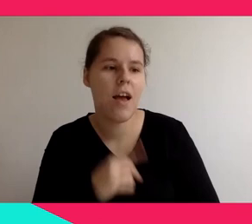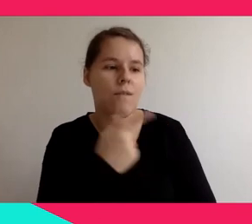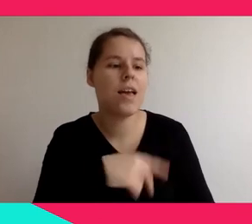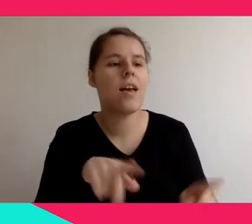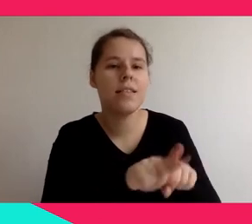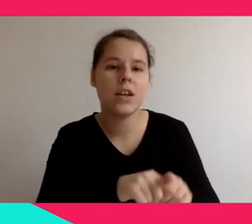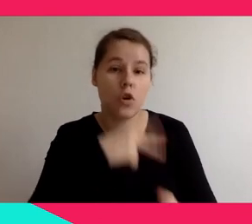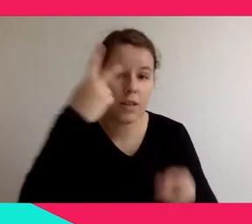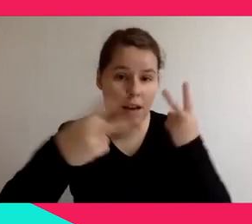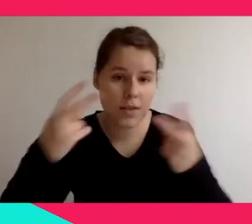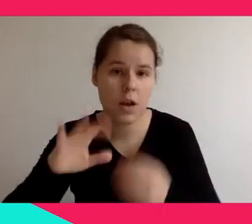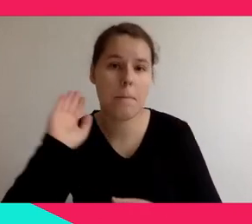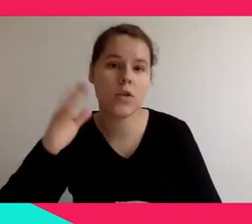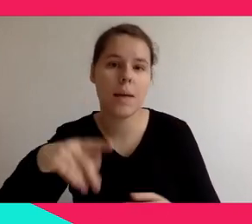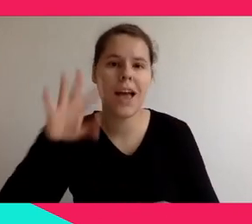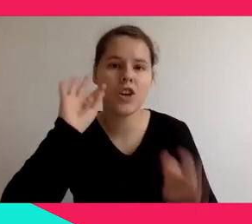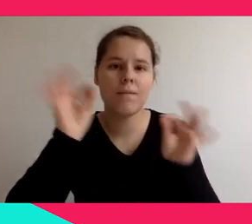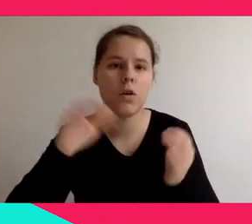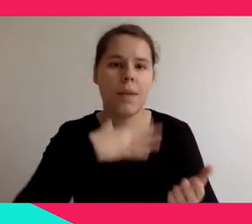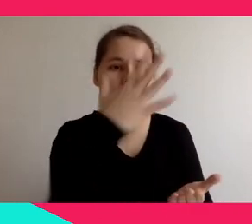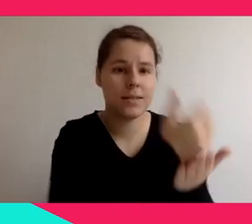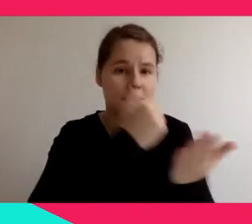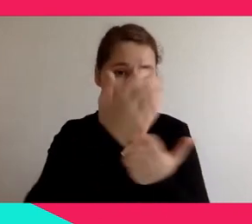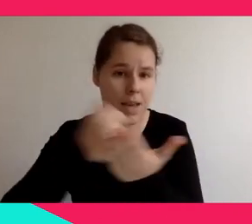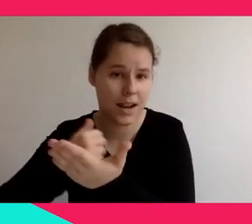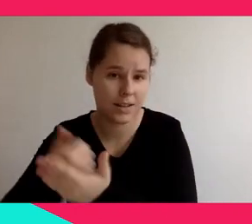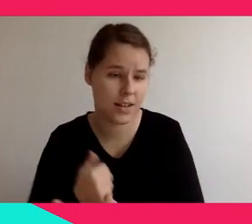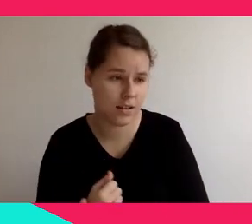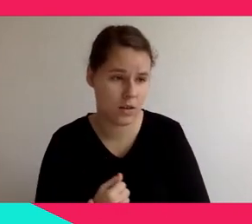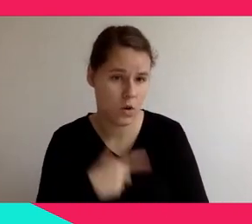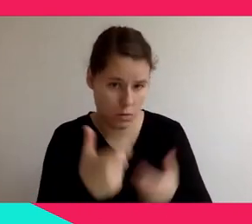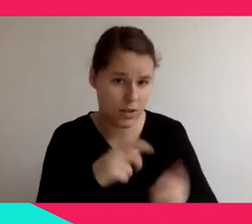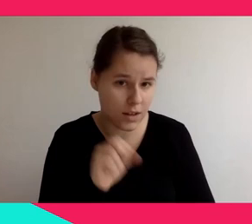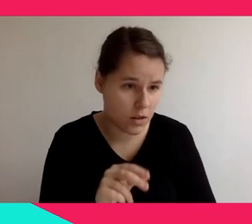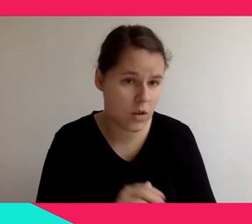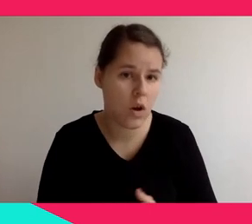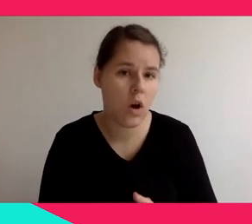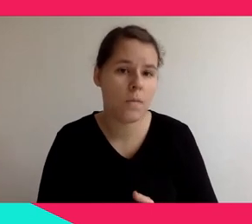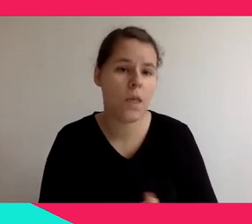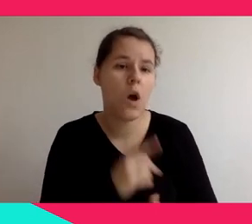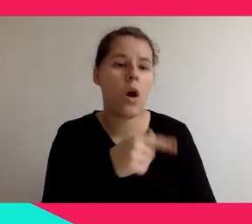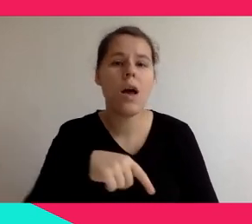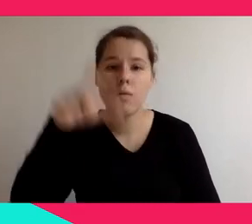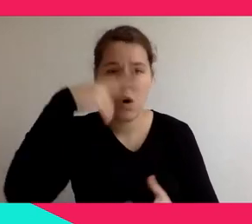share with us? How actually visitors react to the experiences you provide them with?